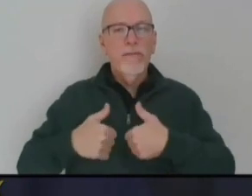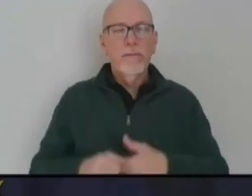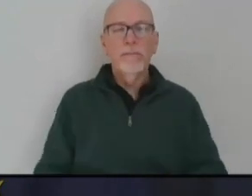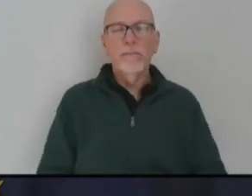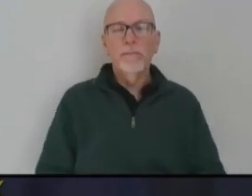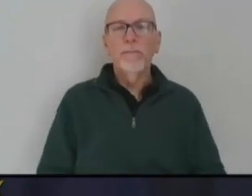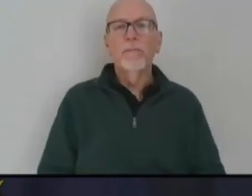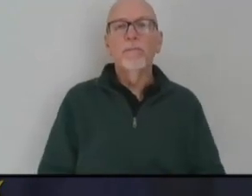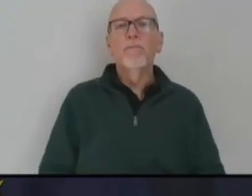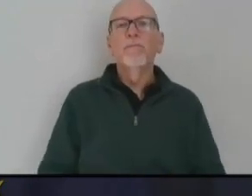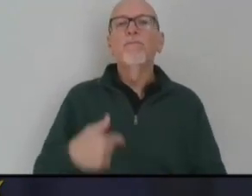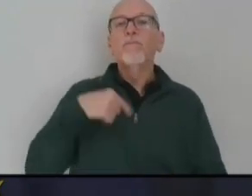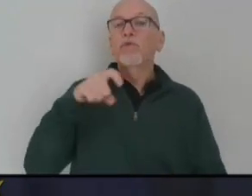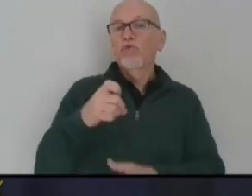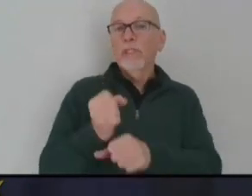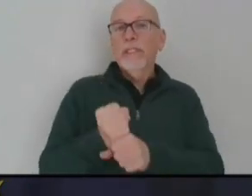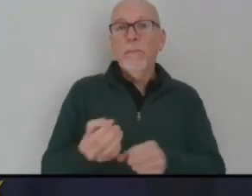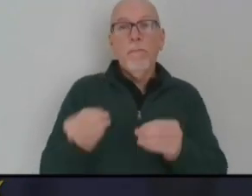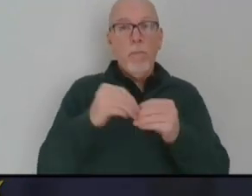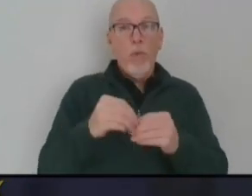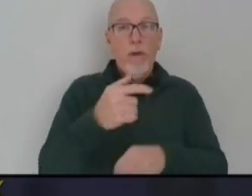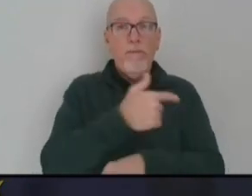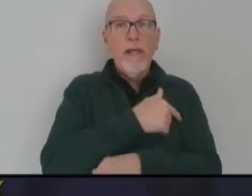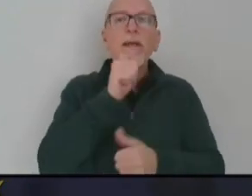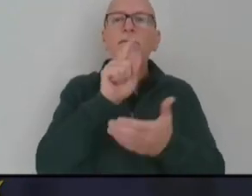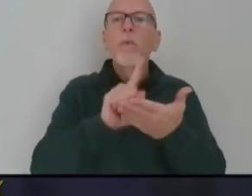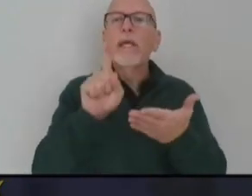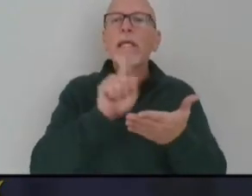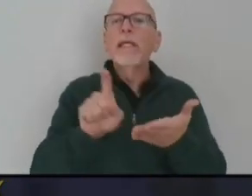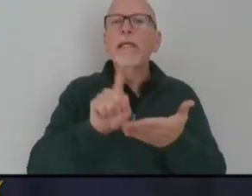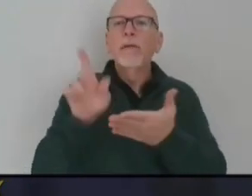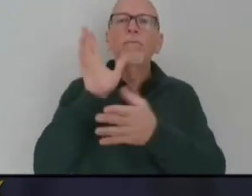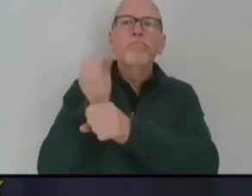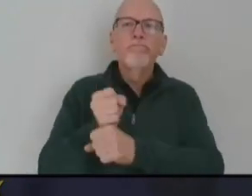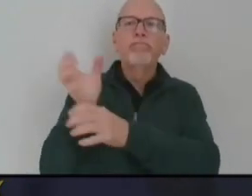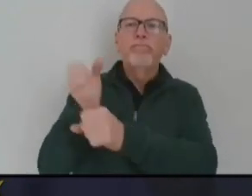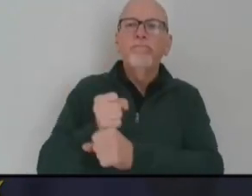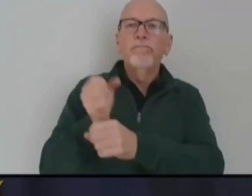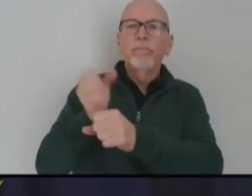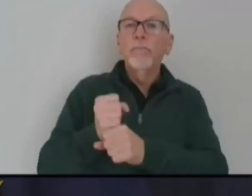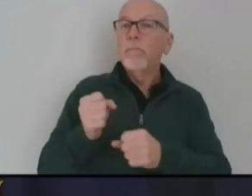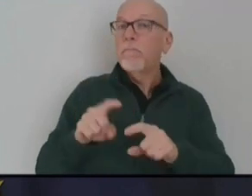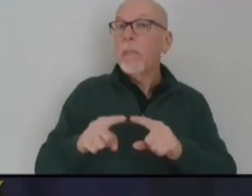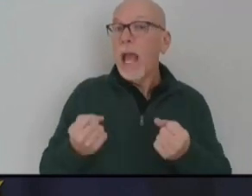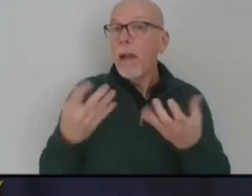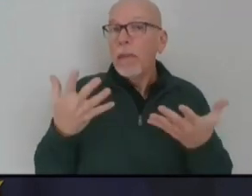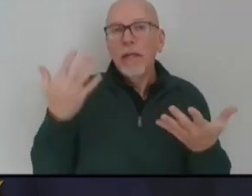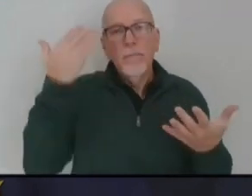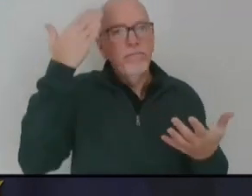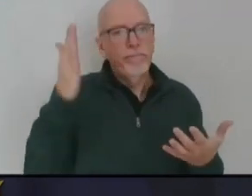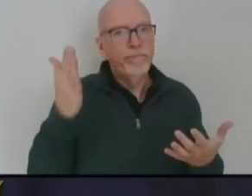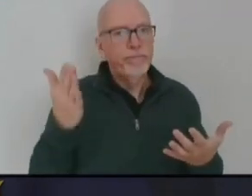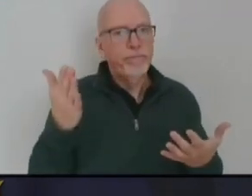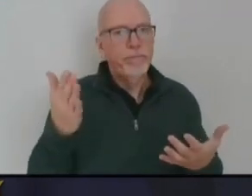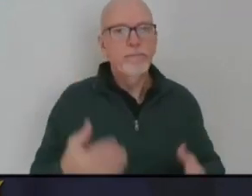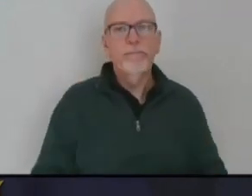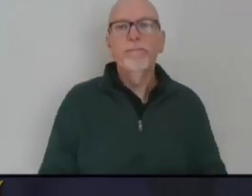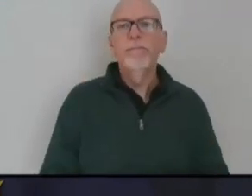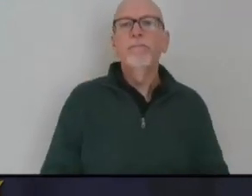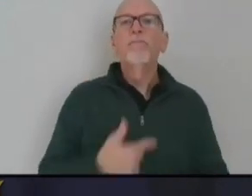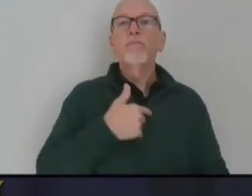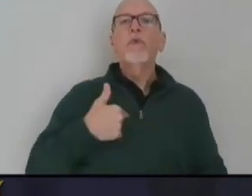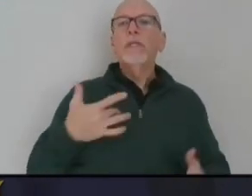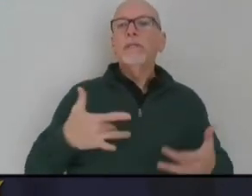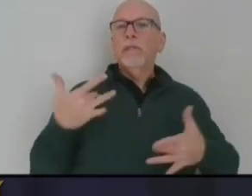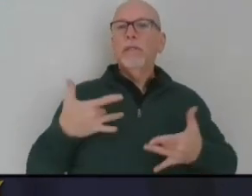receiving additional vaccines every week, but we do not know what those amounts will be. We are excited to share that